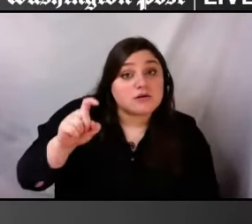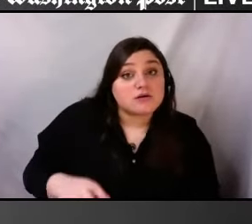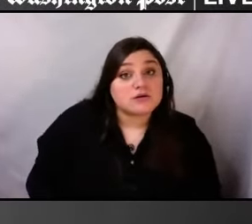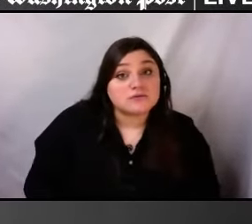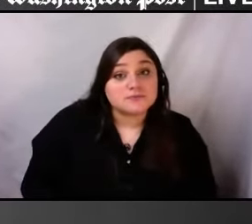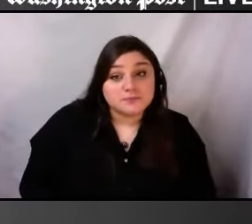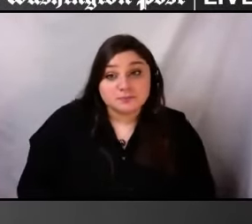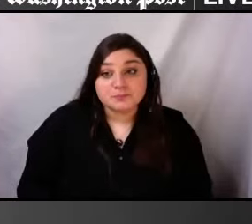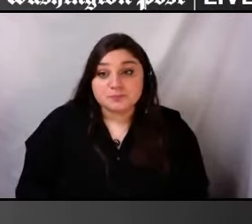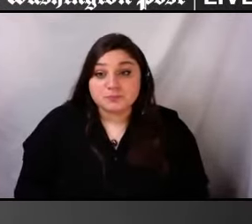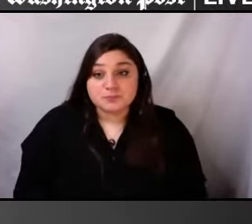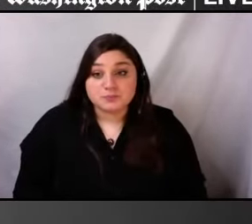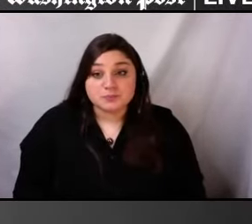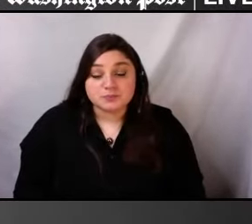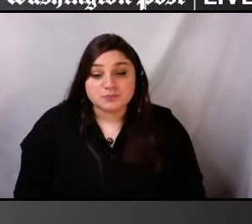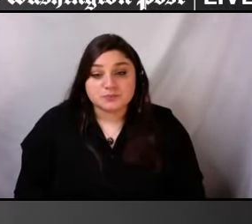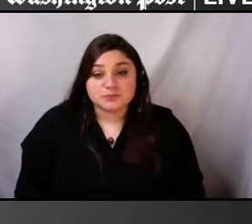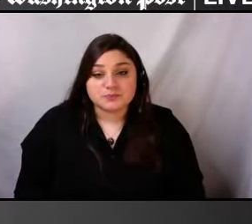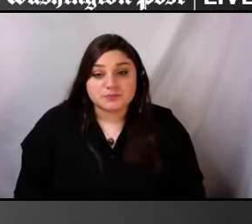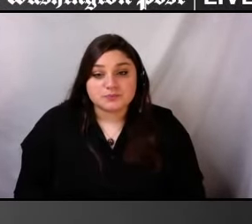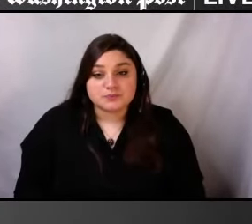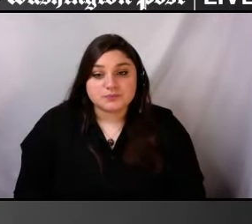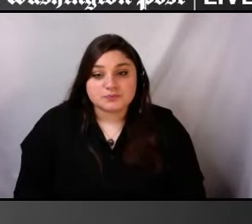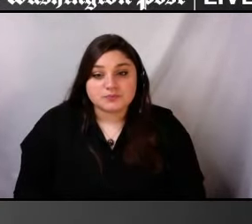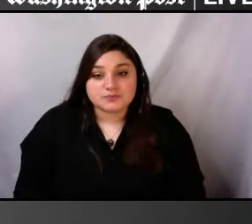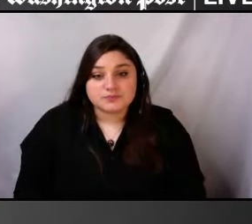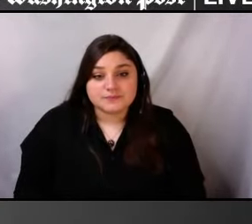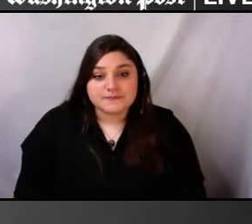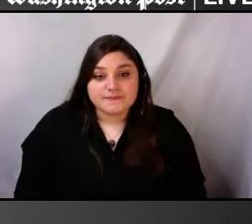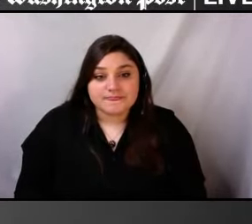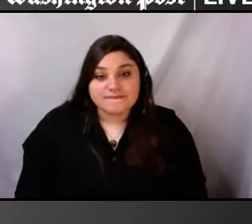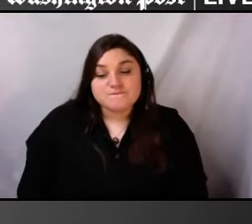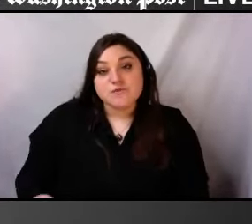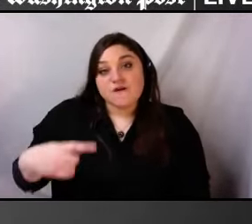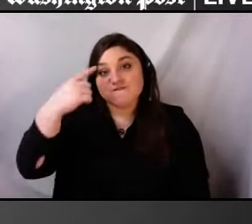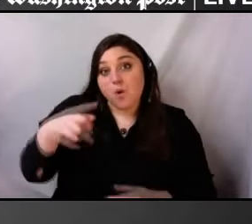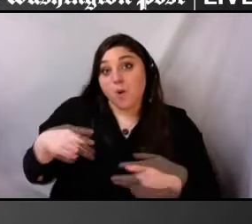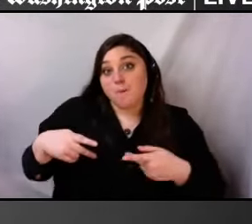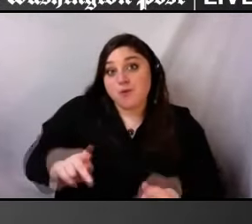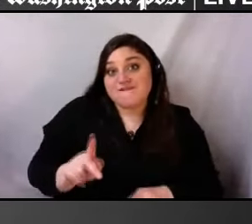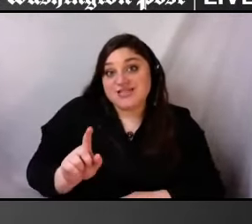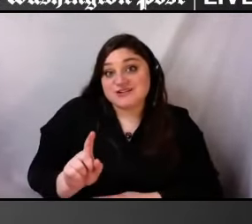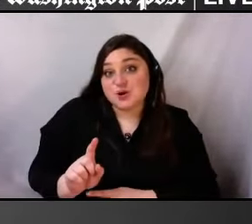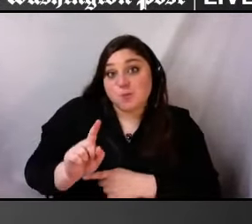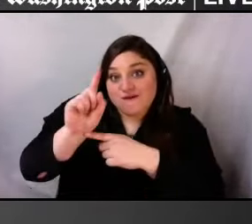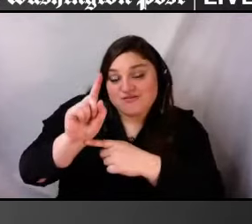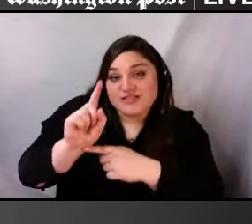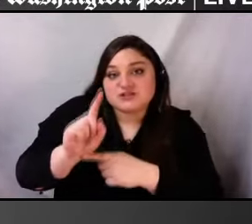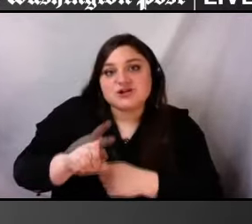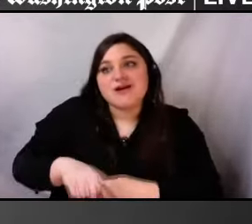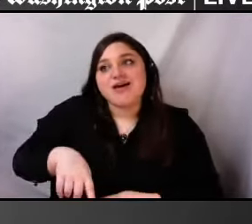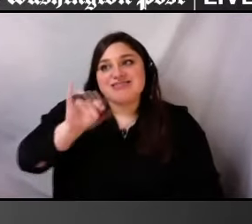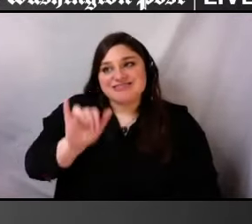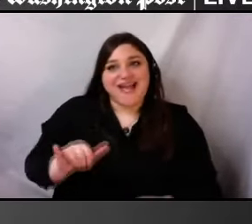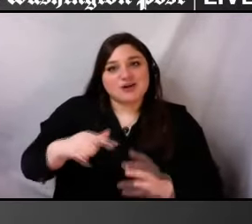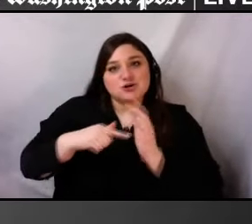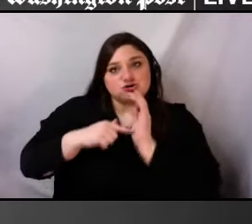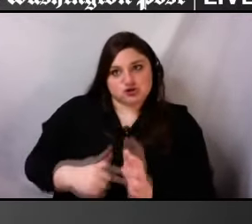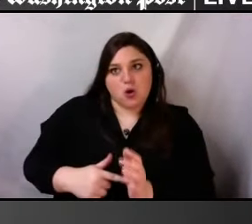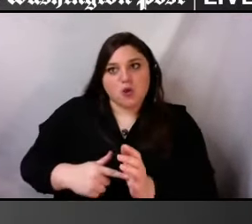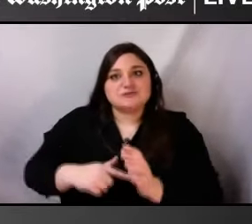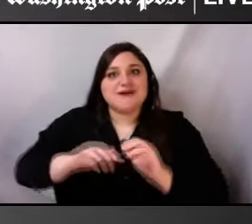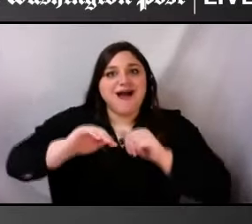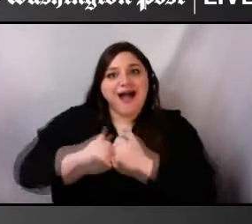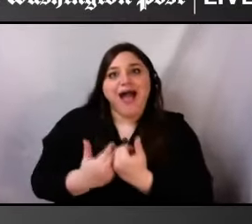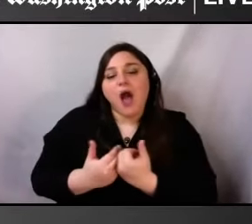Do you, and privilege is all about having a, an understanding of how you show up, what space you take up in the places you inhabit?